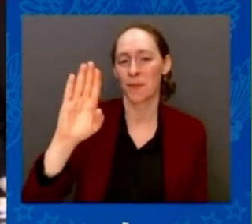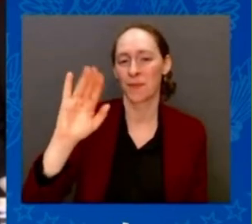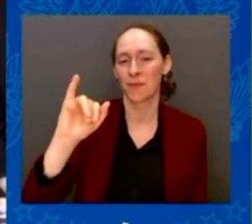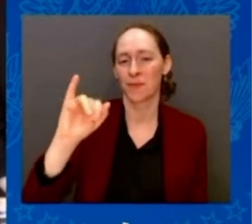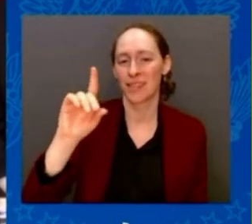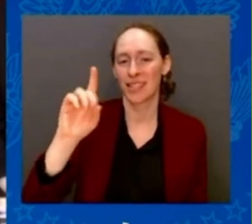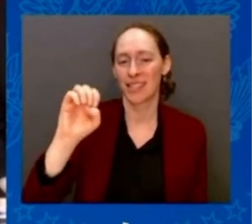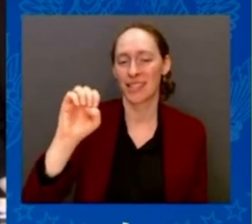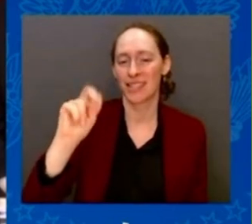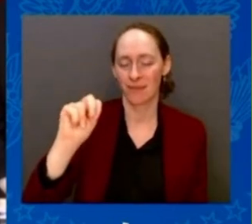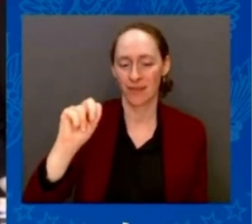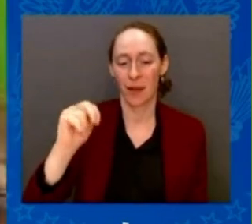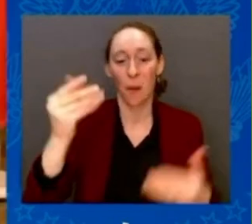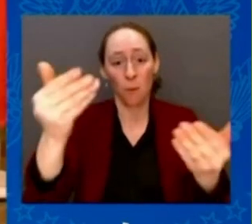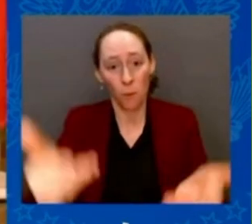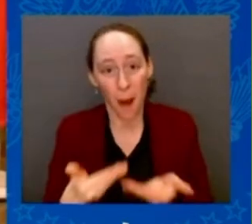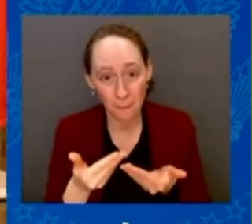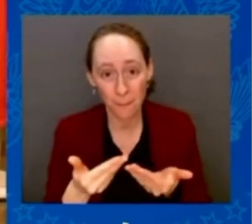take the floor, please.